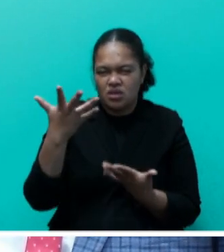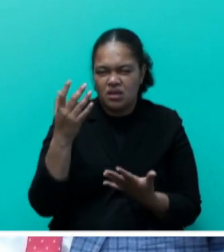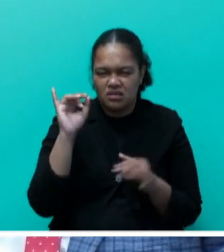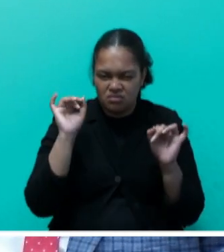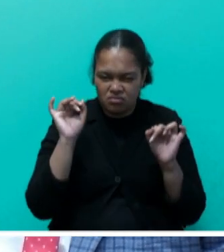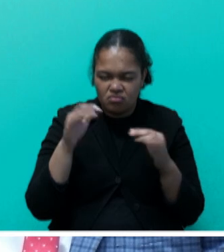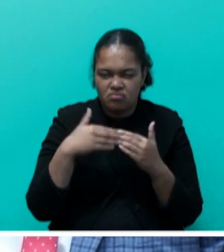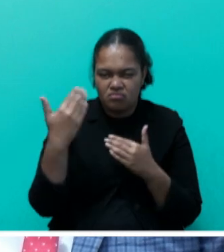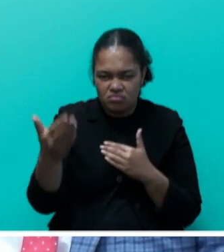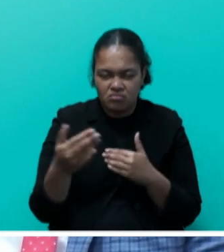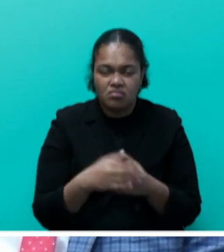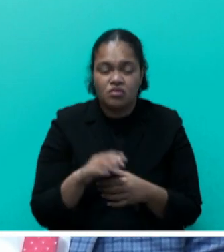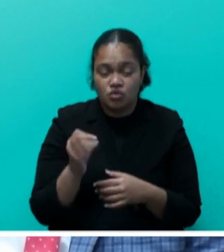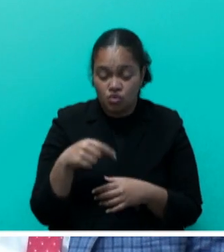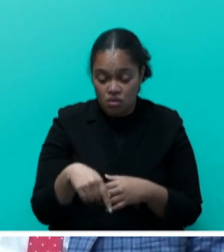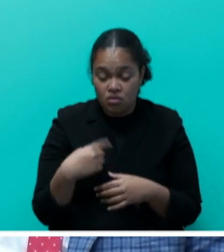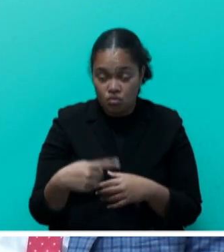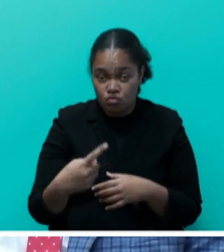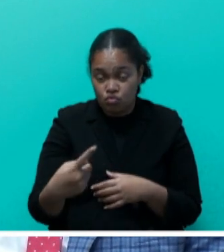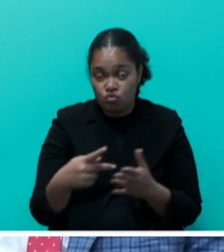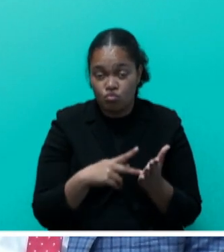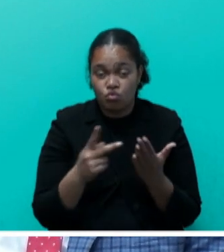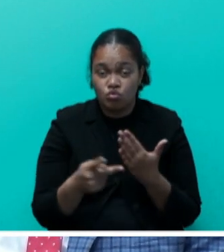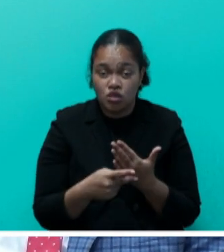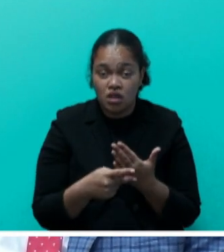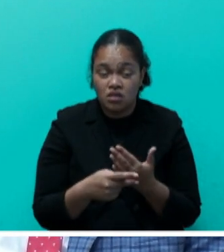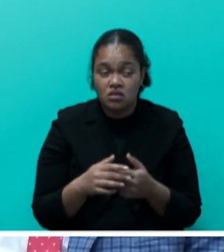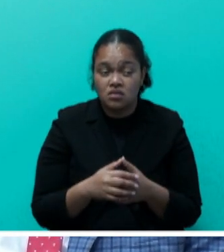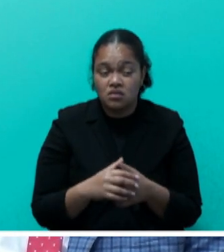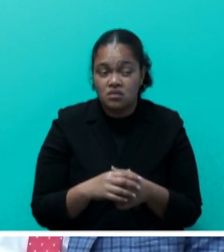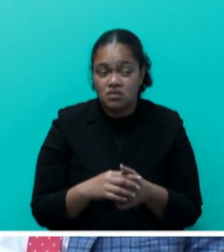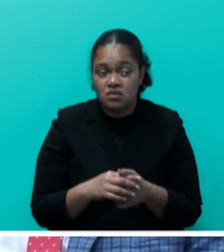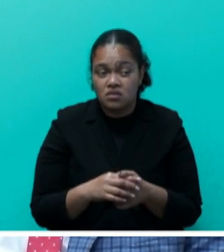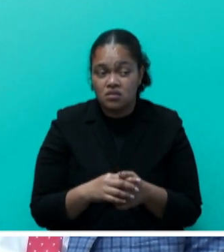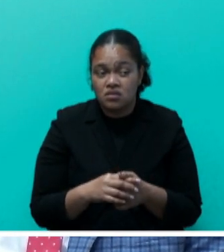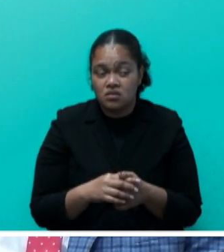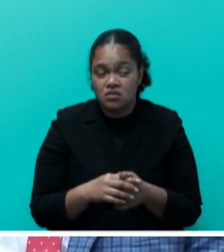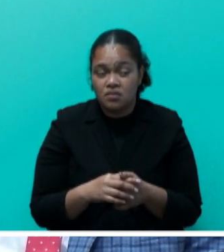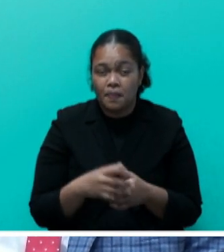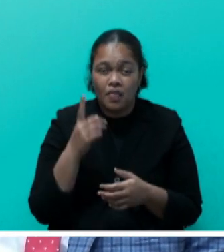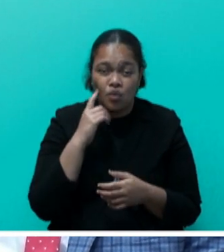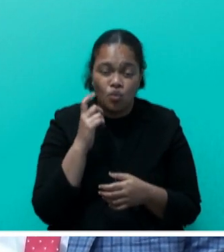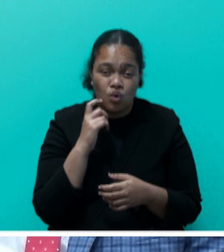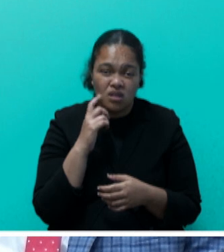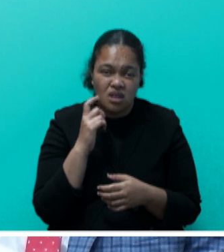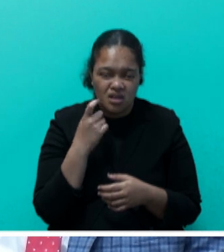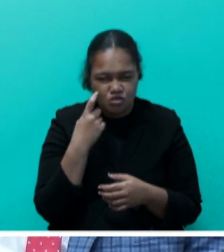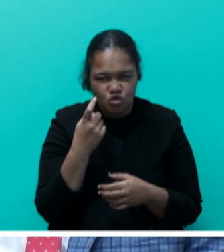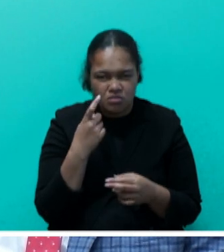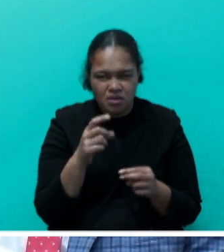some of these ongoing projects, the Warangay to Saru Water Treatment Plant Pipeline Works,